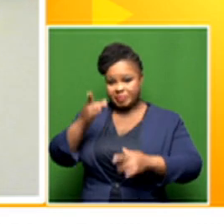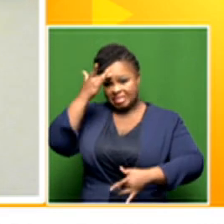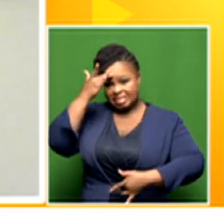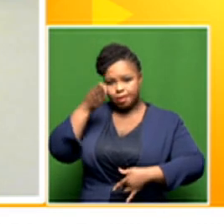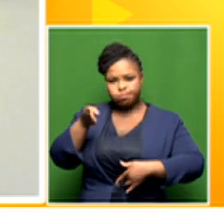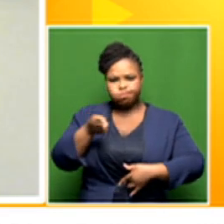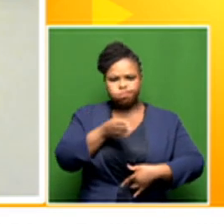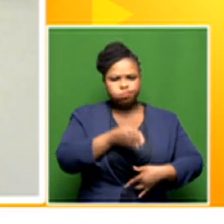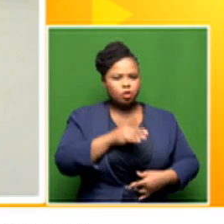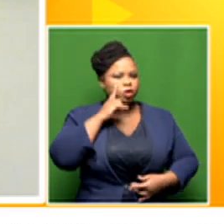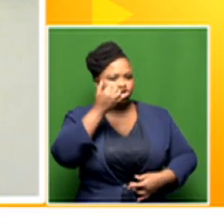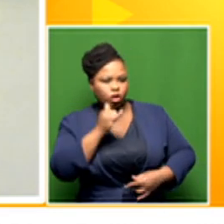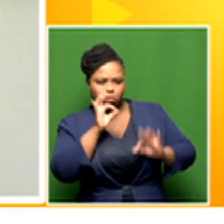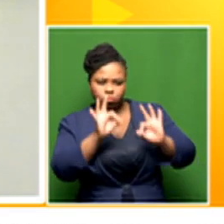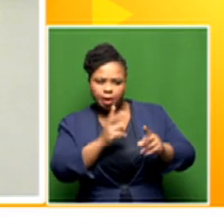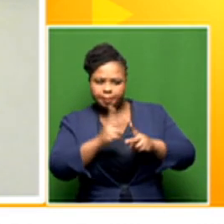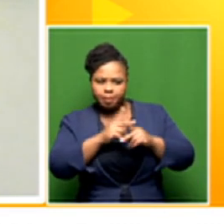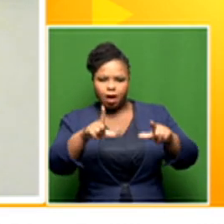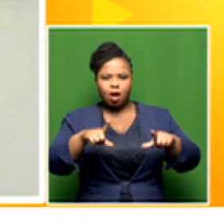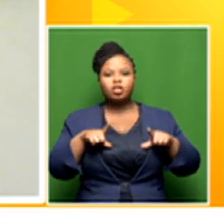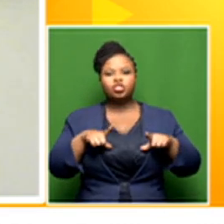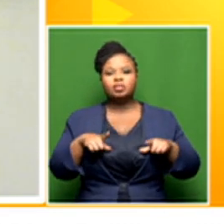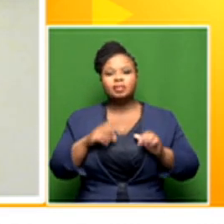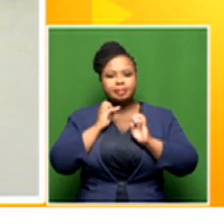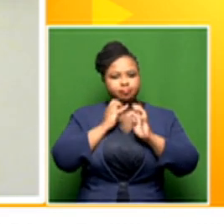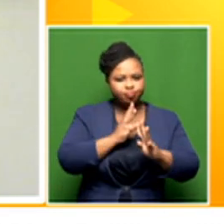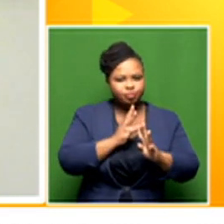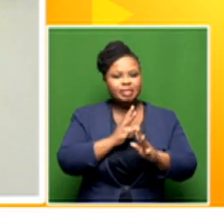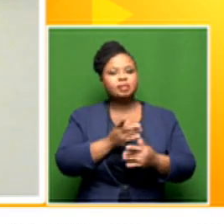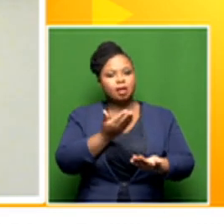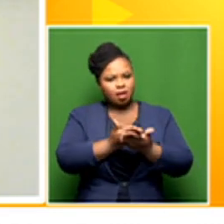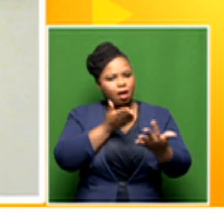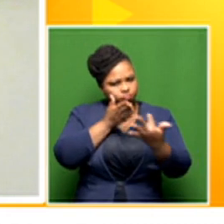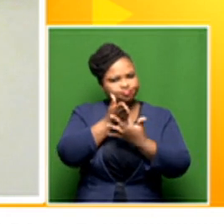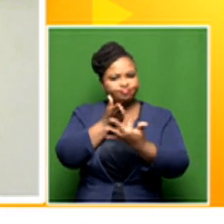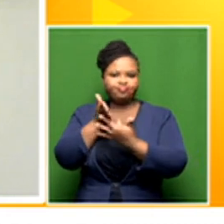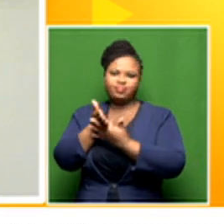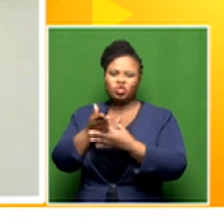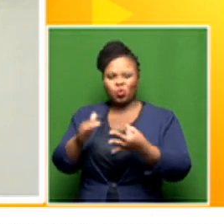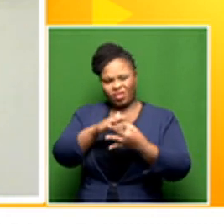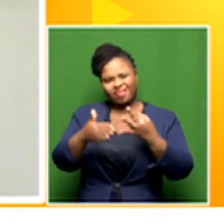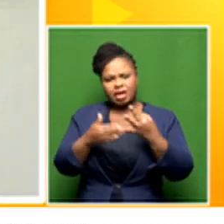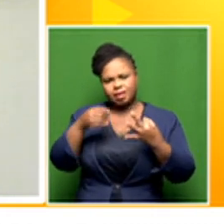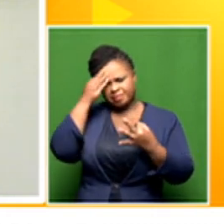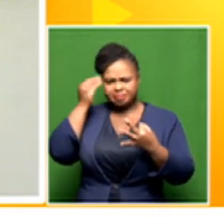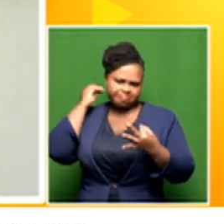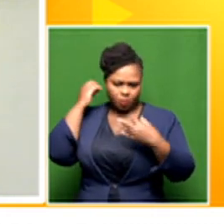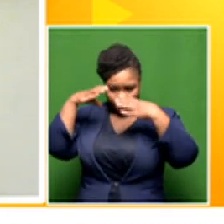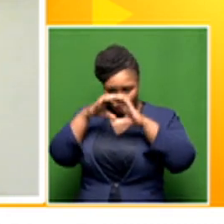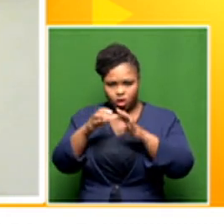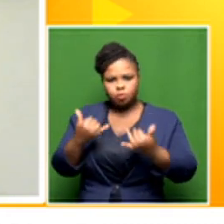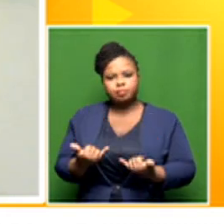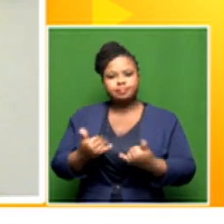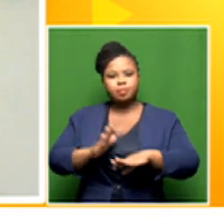the available capacity and people get the best access to healthcare facilities right now. I think those three things should be the focus at this